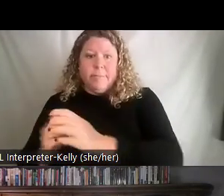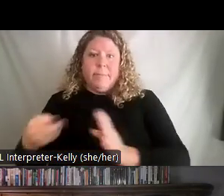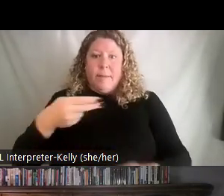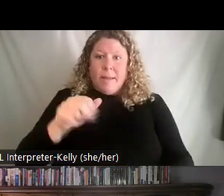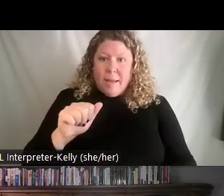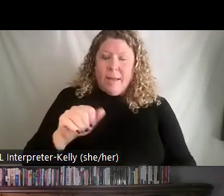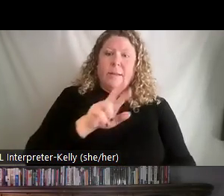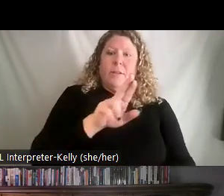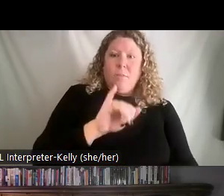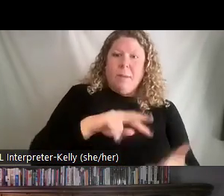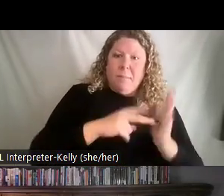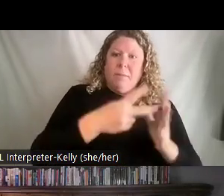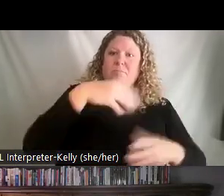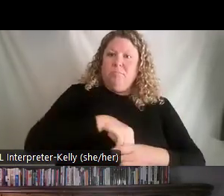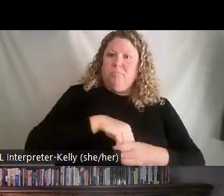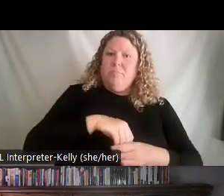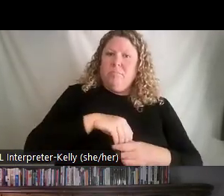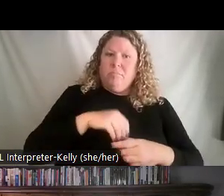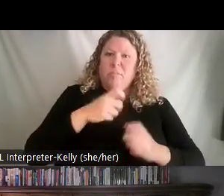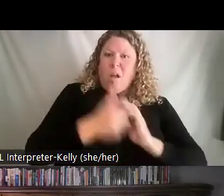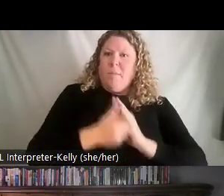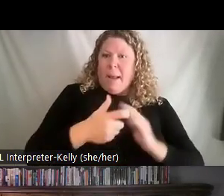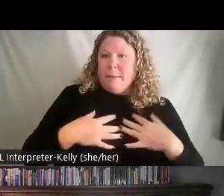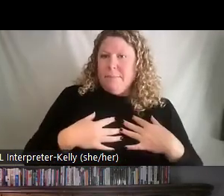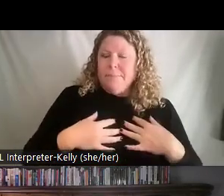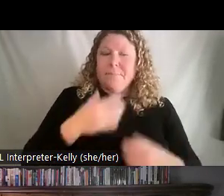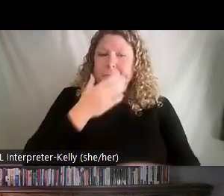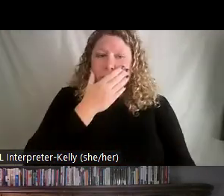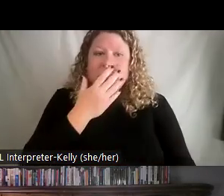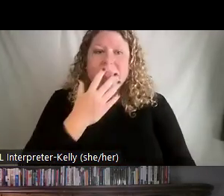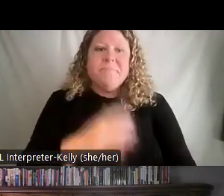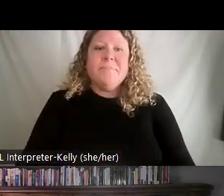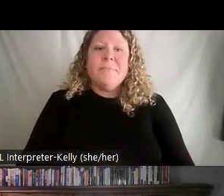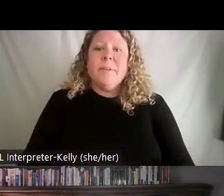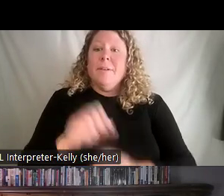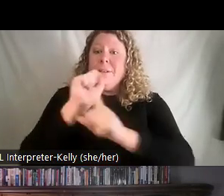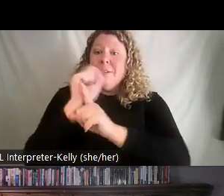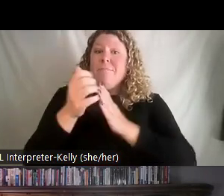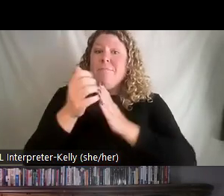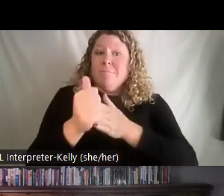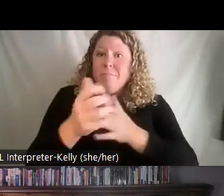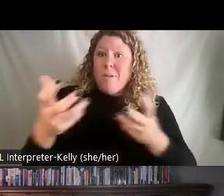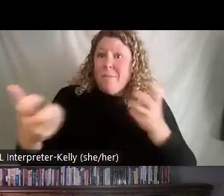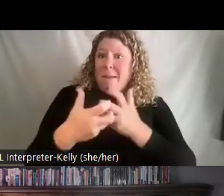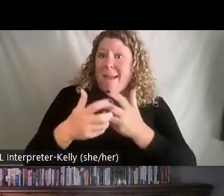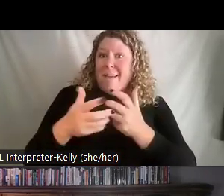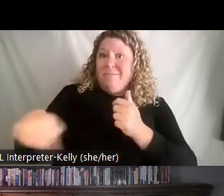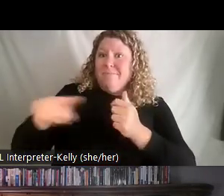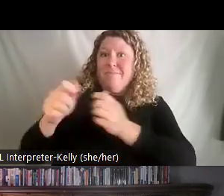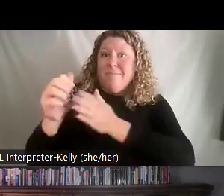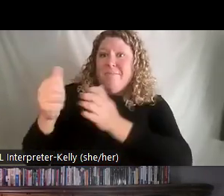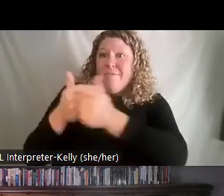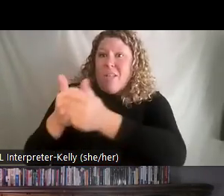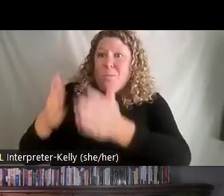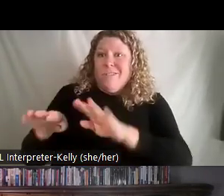leadership. So what we want to do is we want to match our situational leadership with the follower's readiness level. and that's really where we